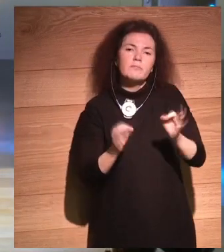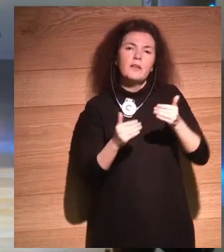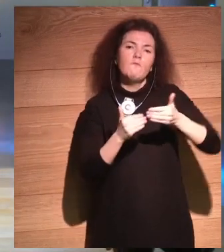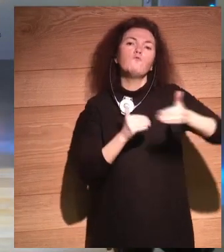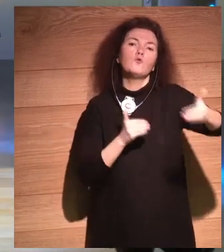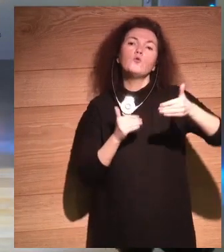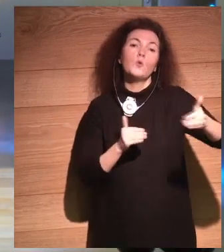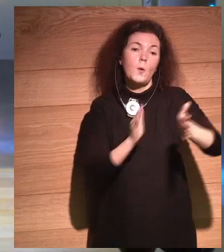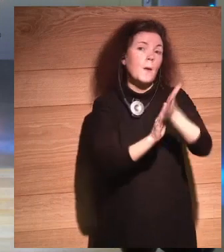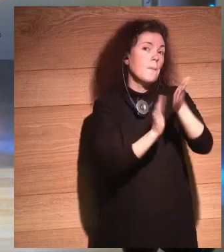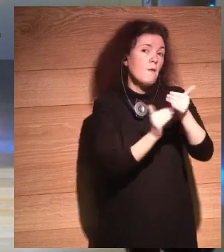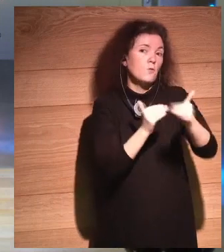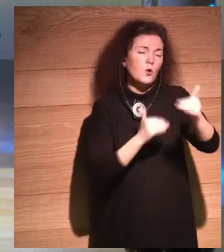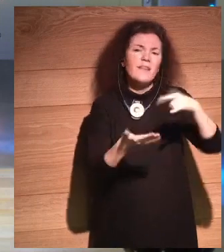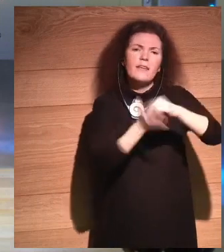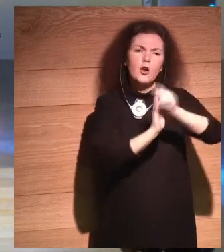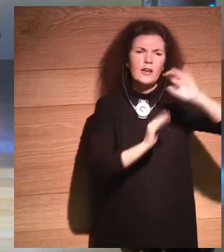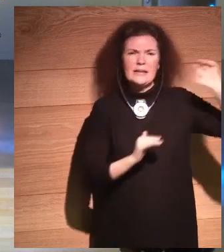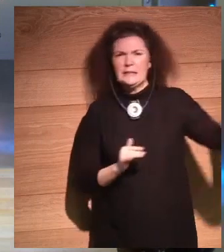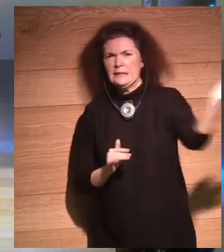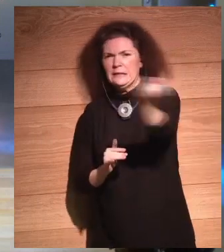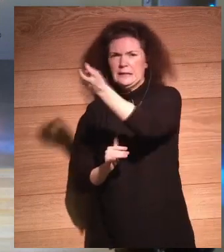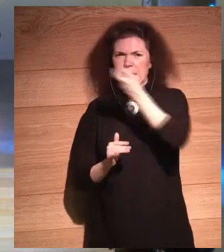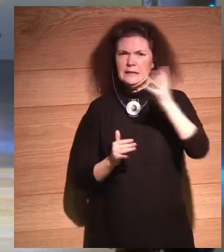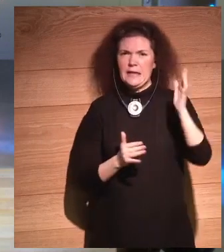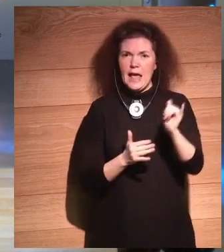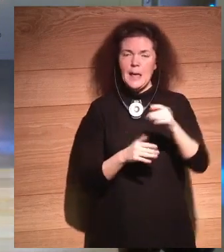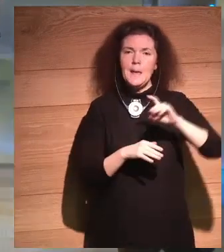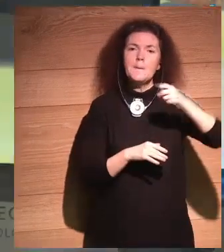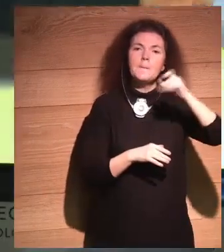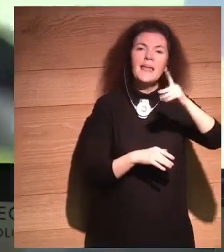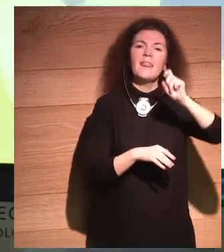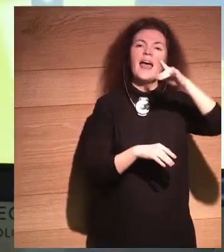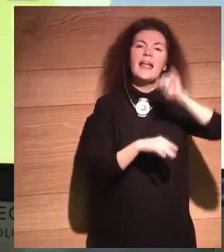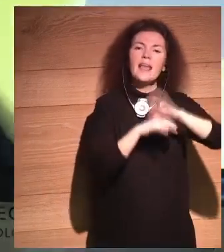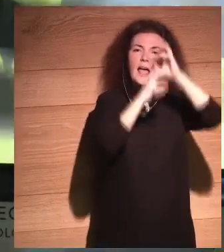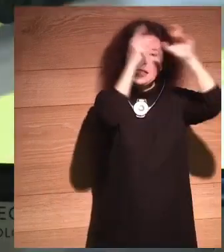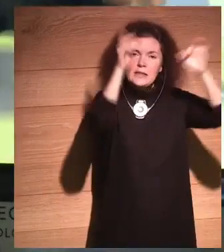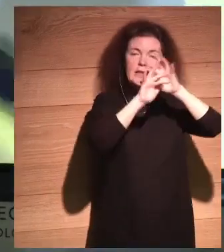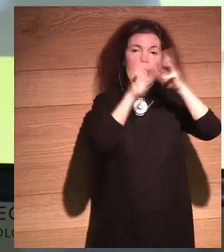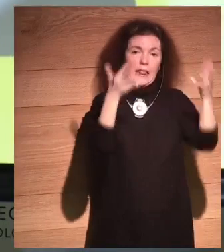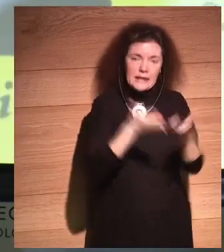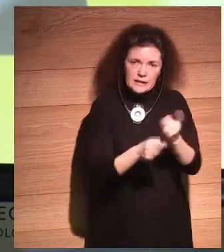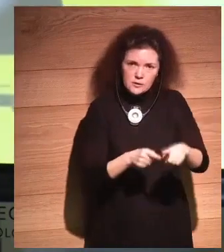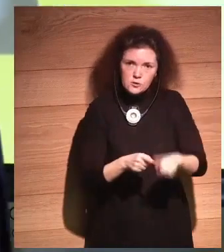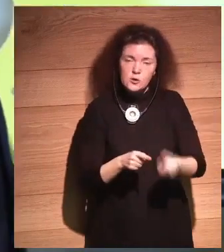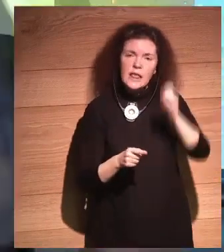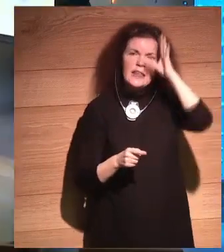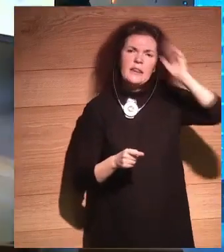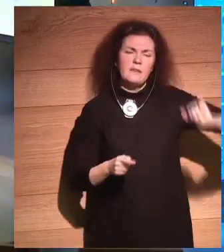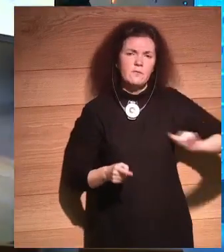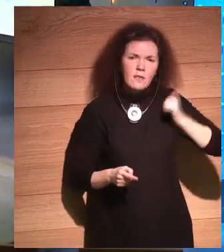is absolutely everywhere. Big data, cloud computing, the Internet of Things, artificial intelligence,